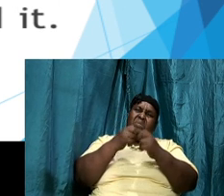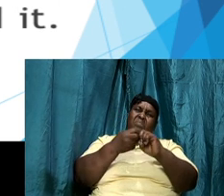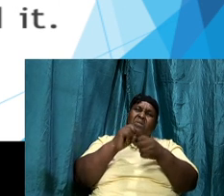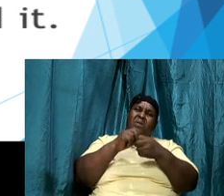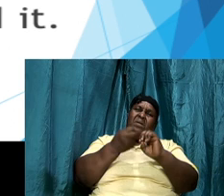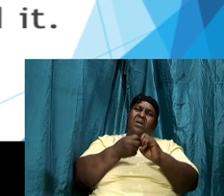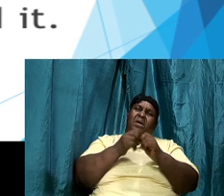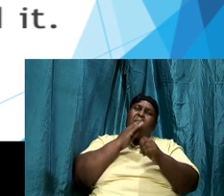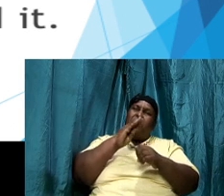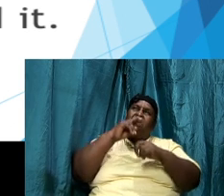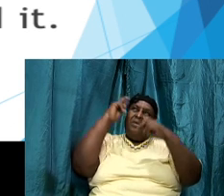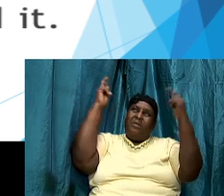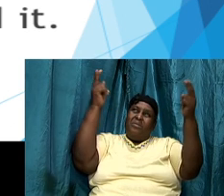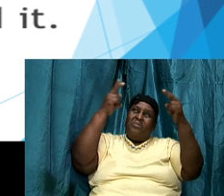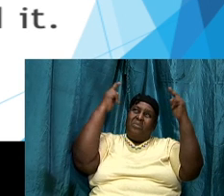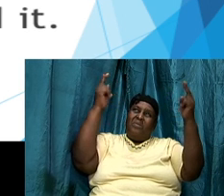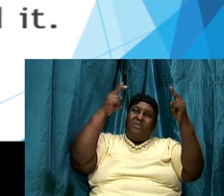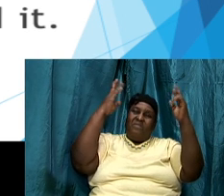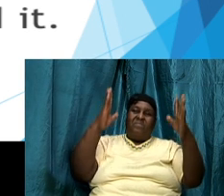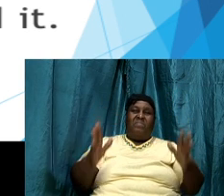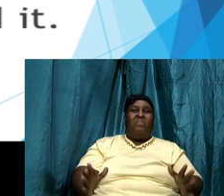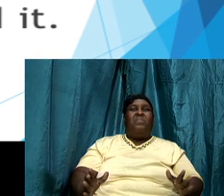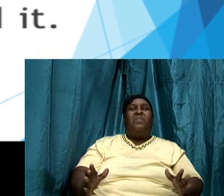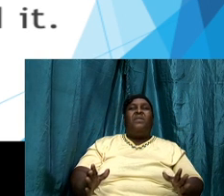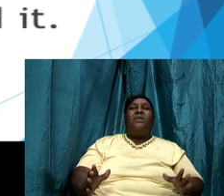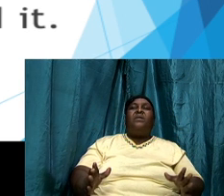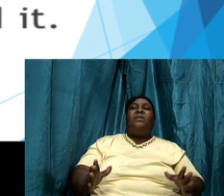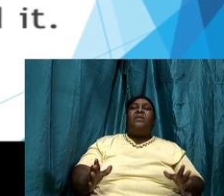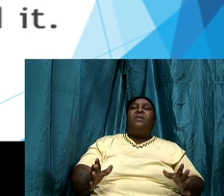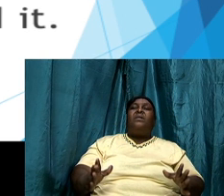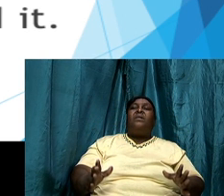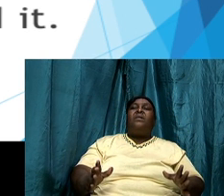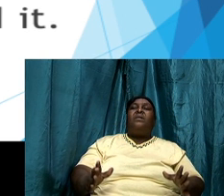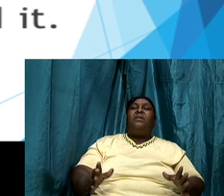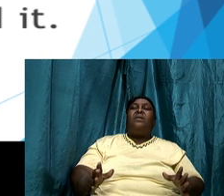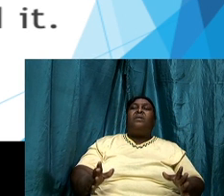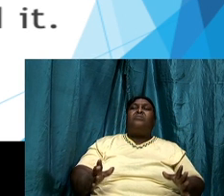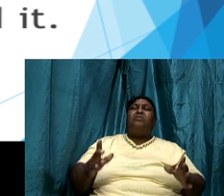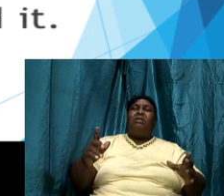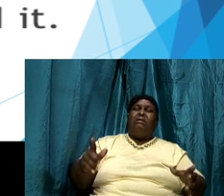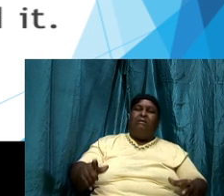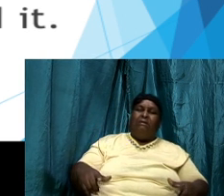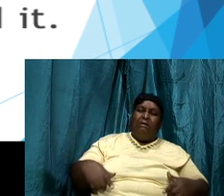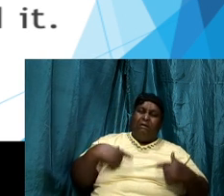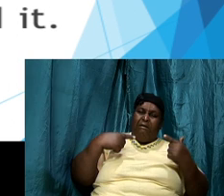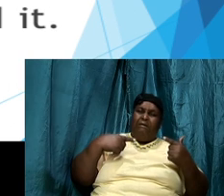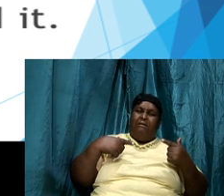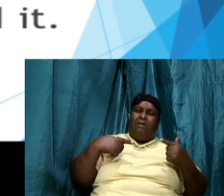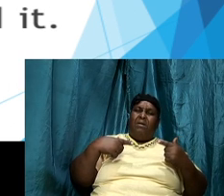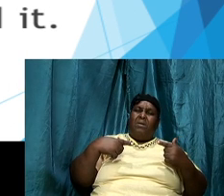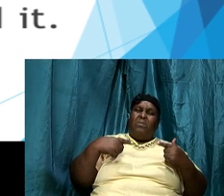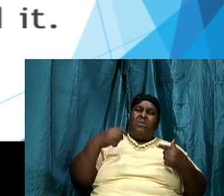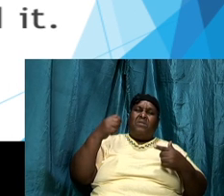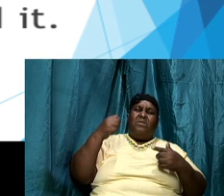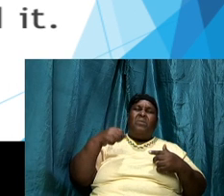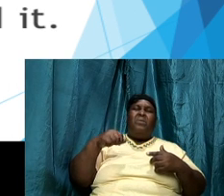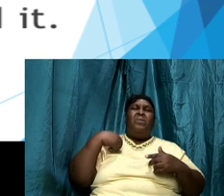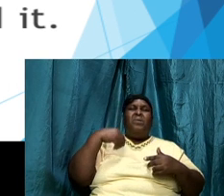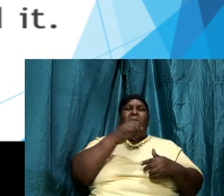and to walk on higher ground because God